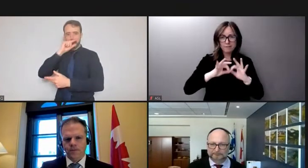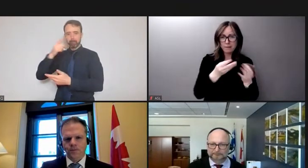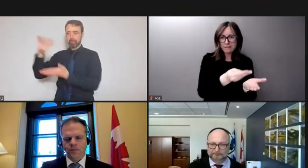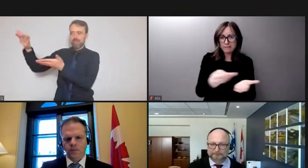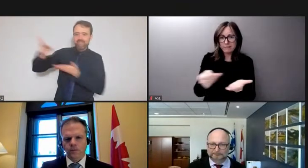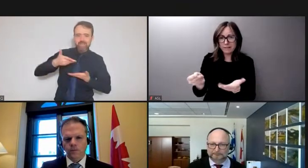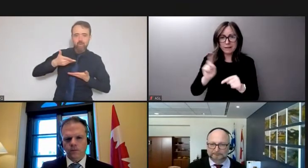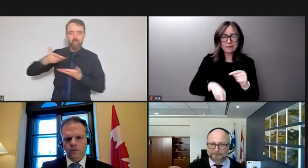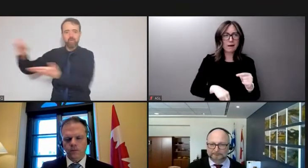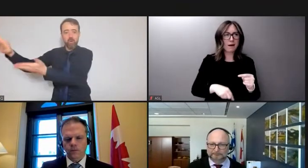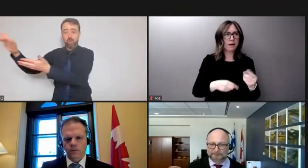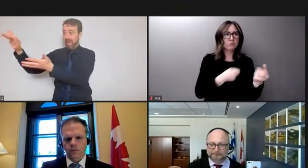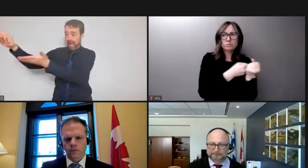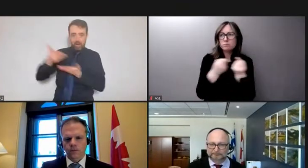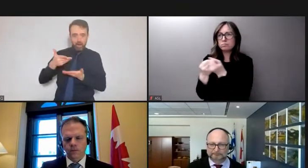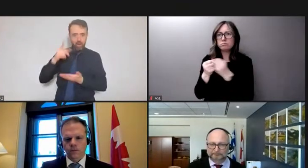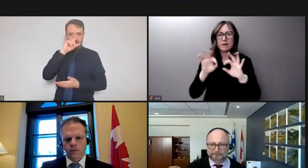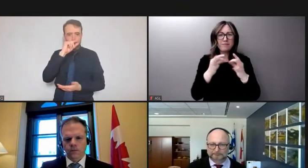your family and your loved ones.